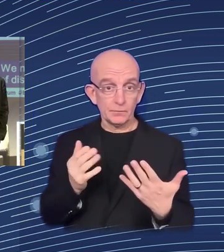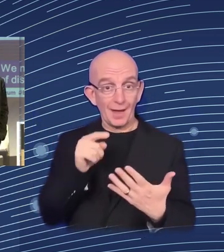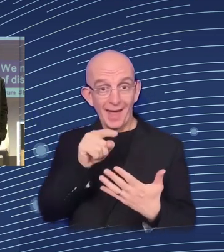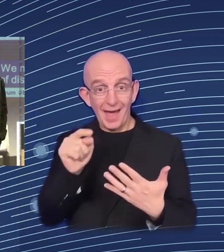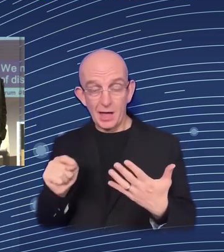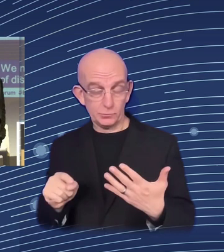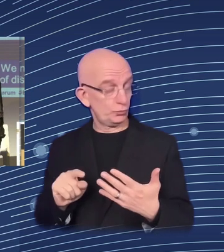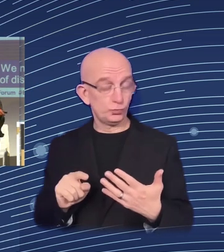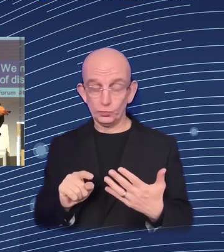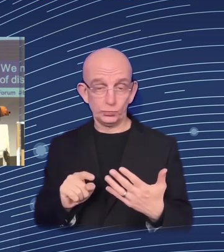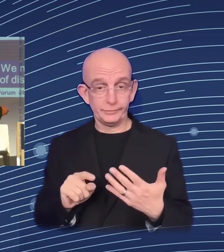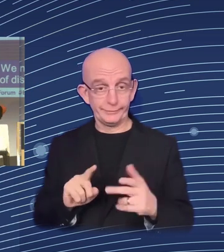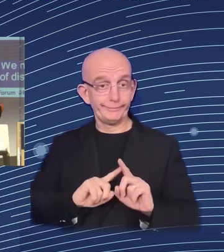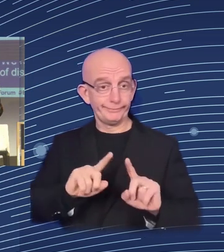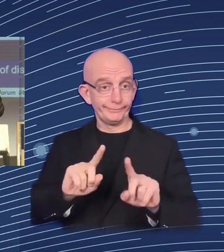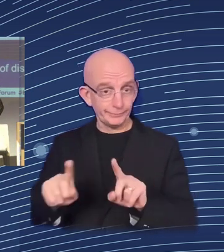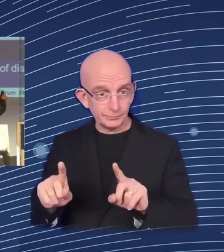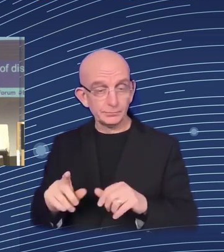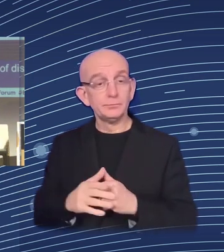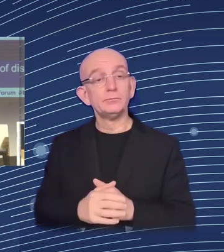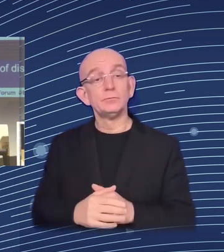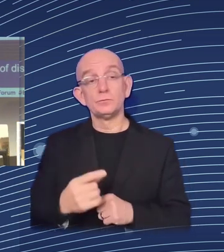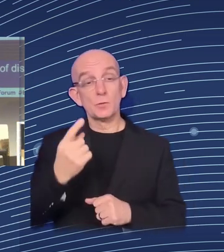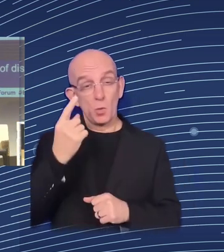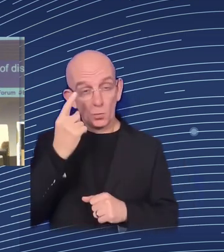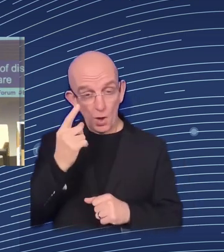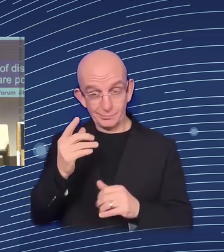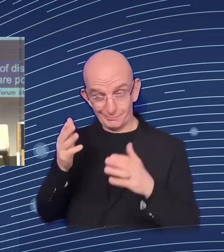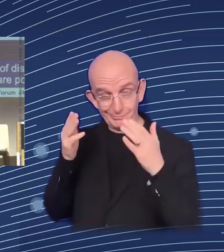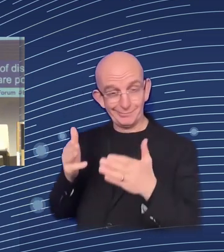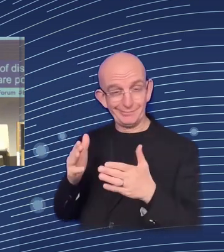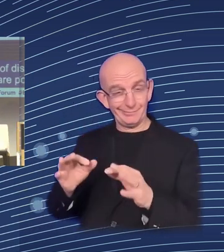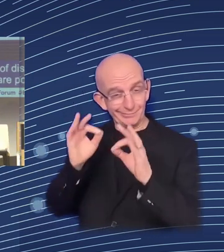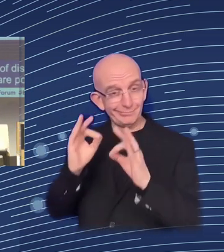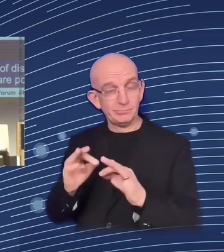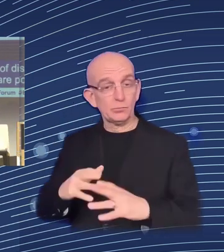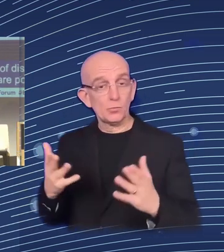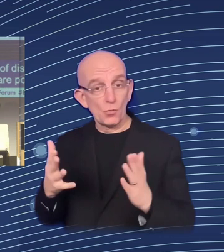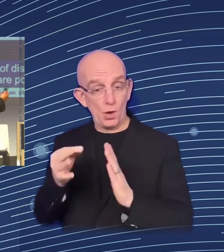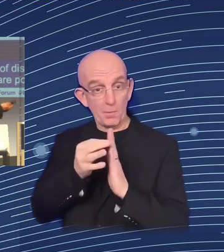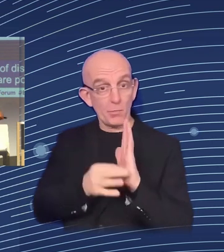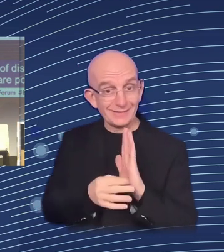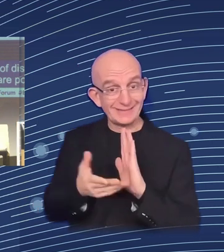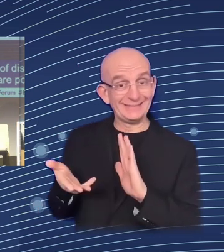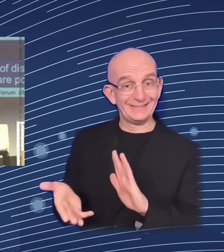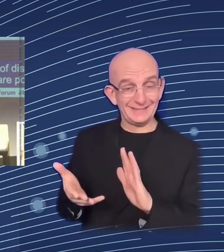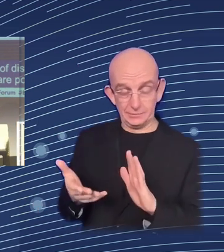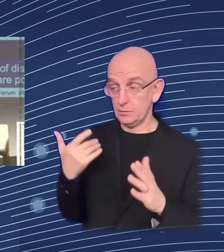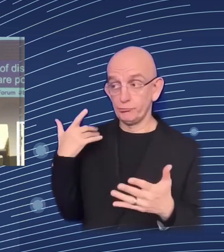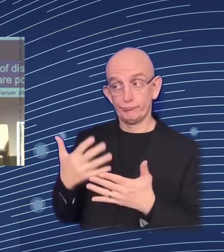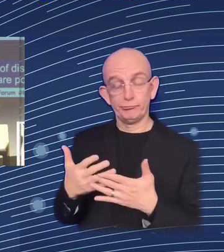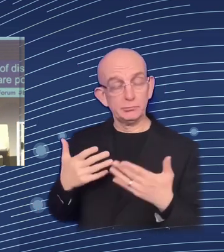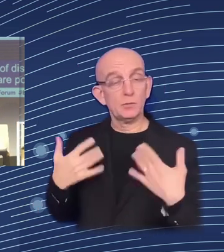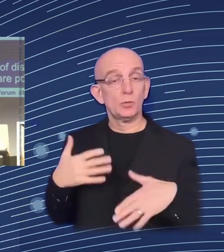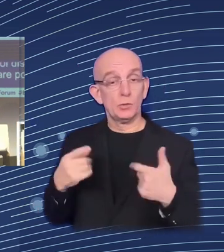there are policy reforms. And the distributional implication of this is quite different. So, you know that the EU, in that